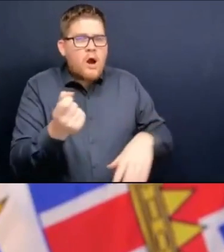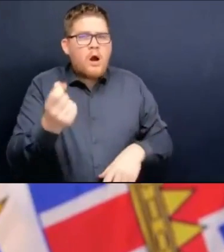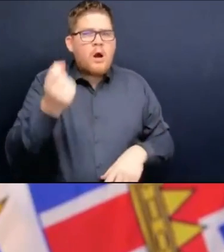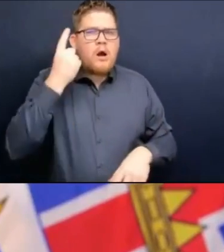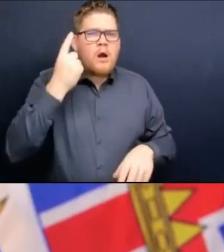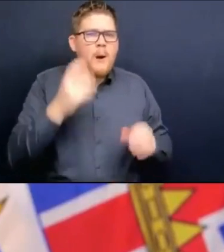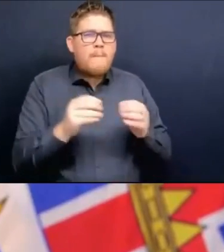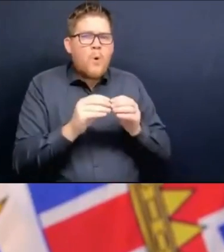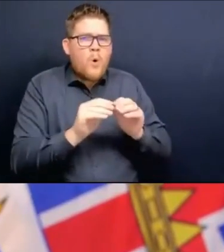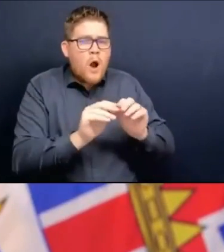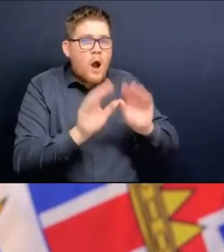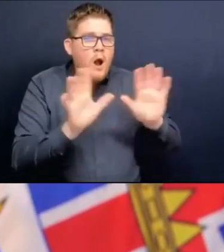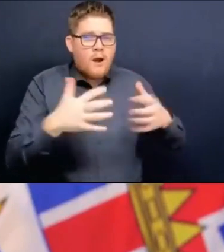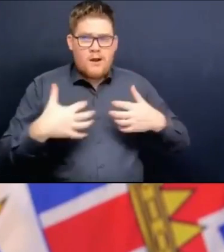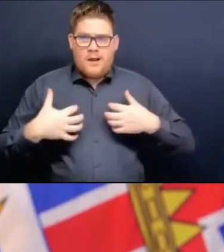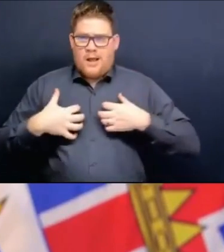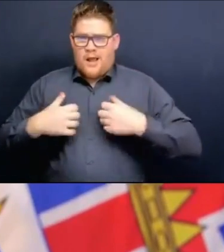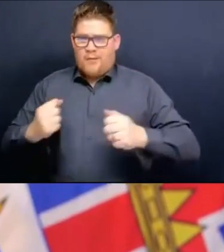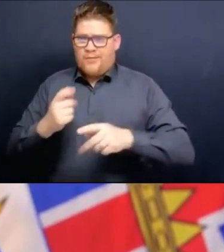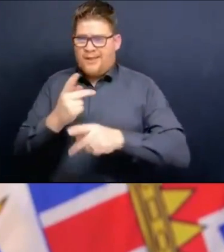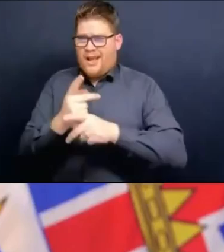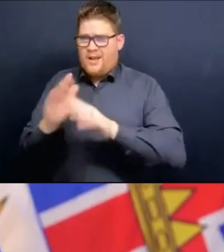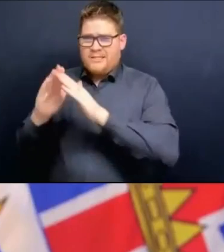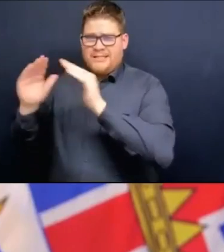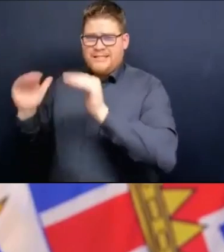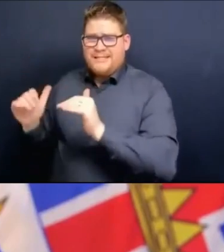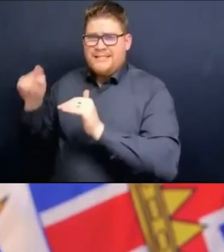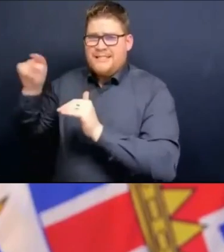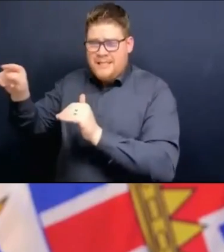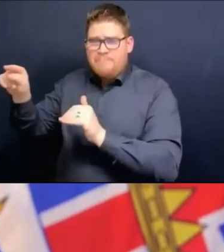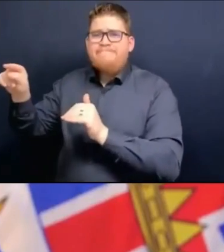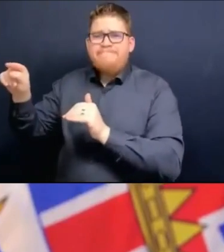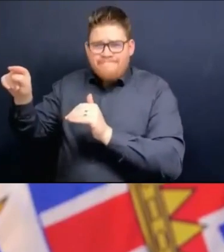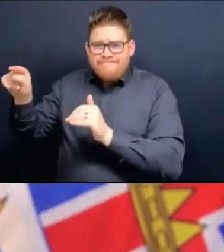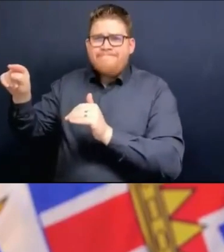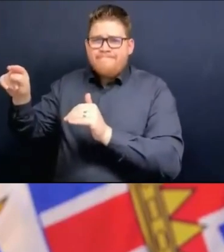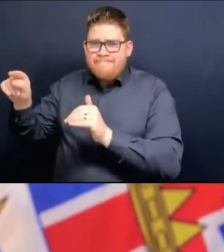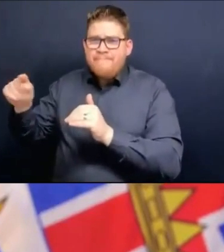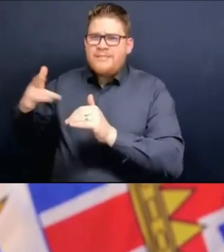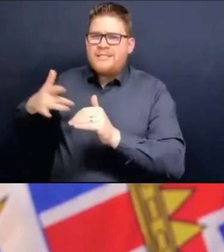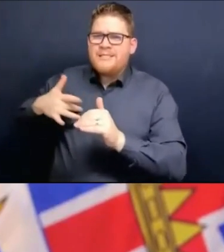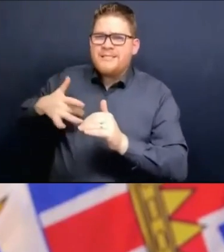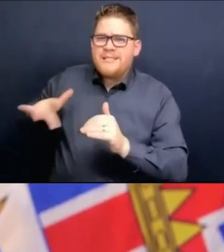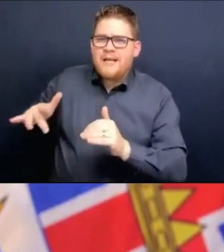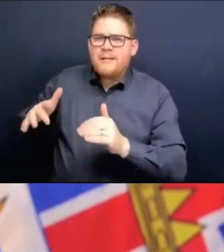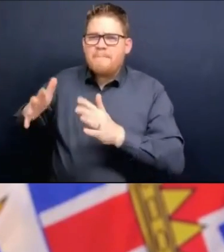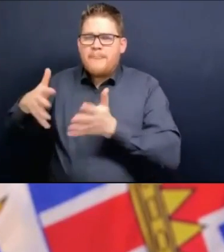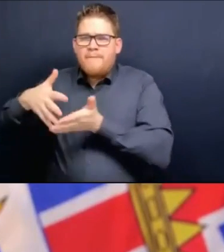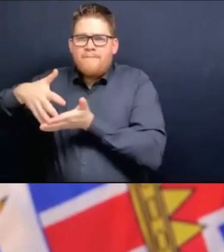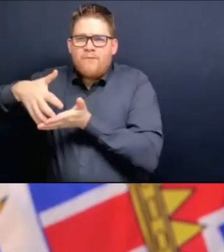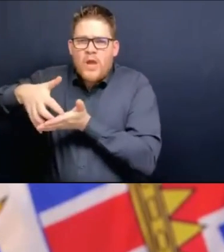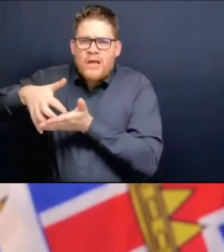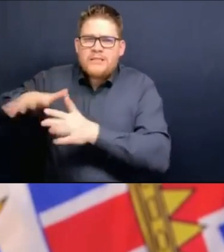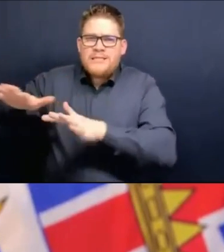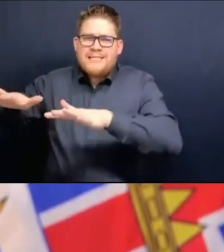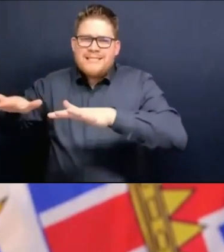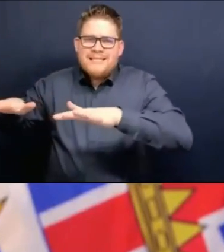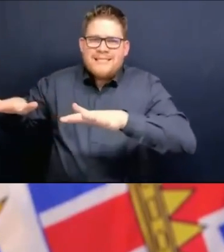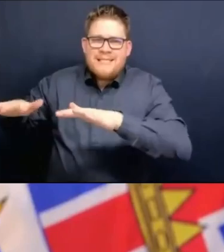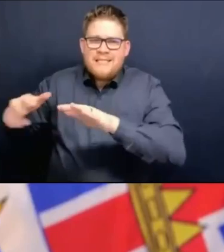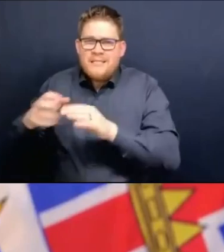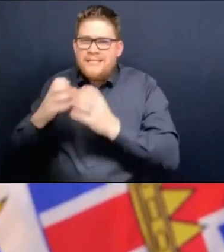fragile our health care system is. And I know the minister is working very hard on that to make sure that we have that capacity